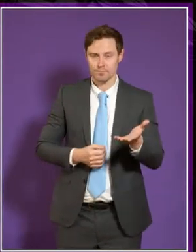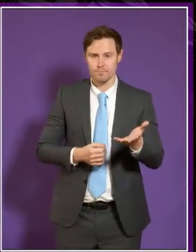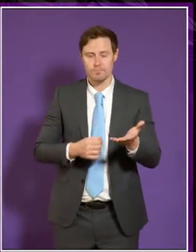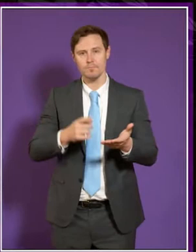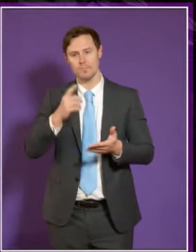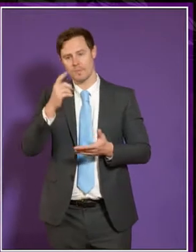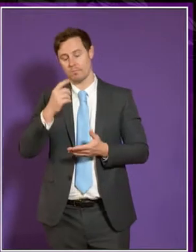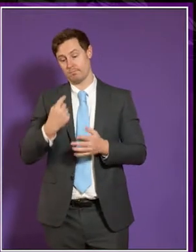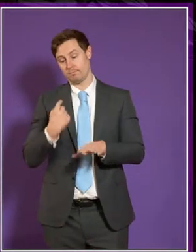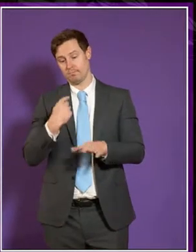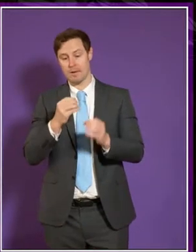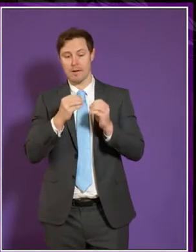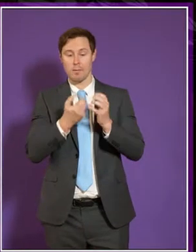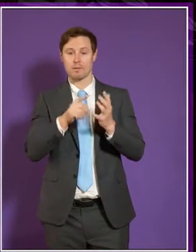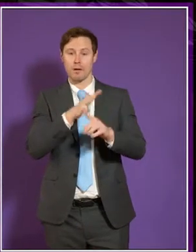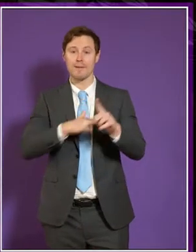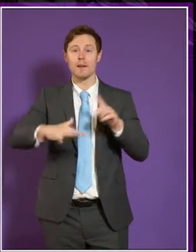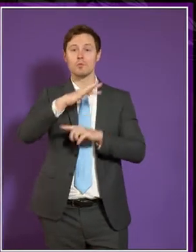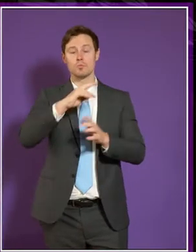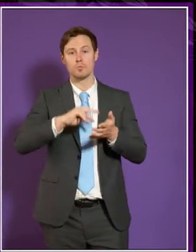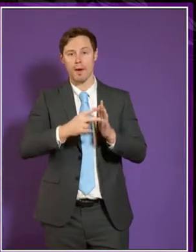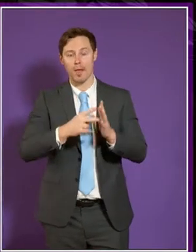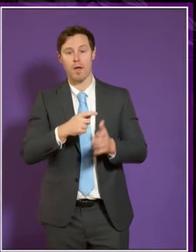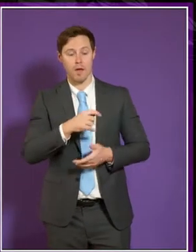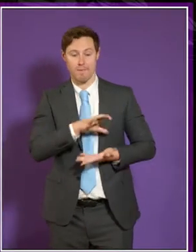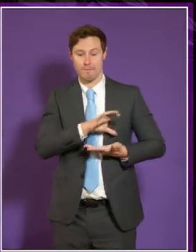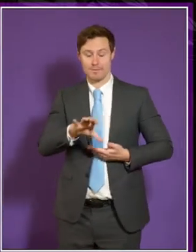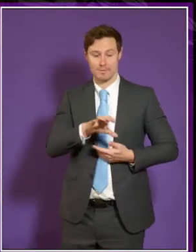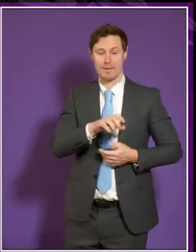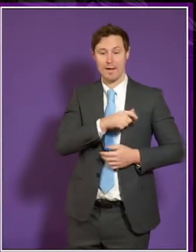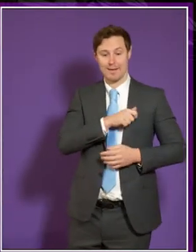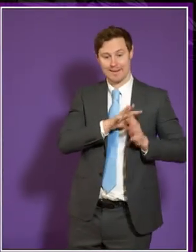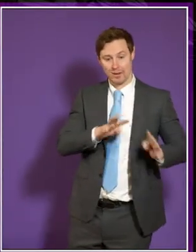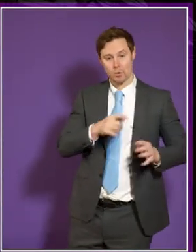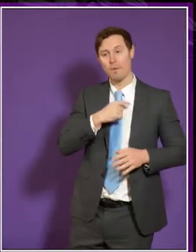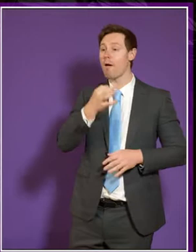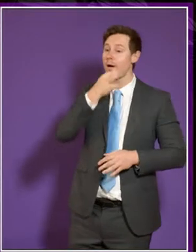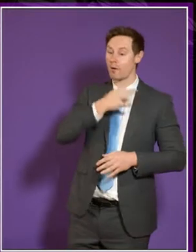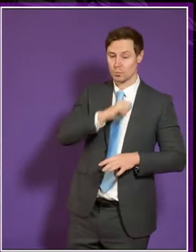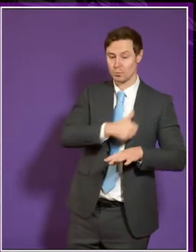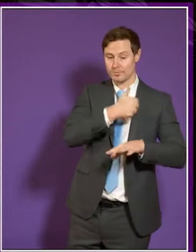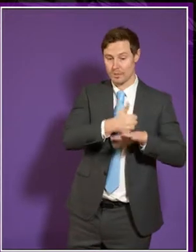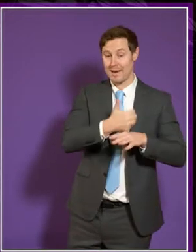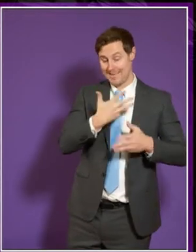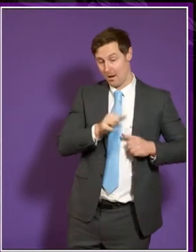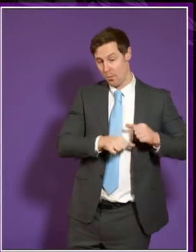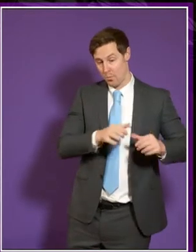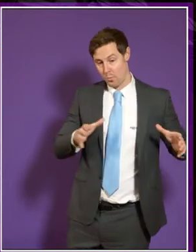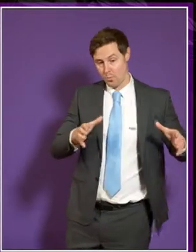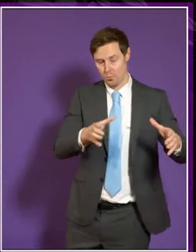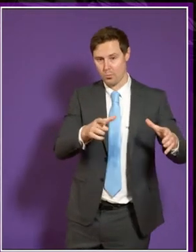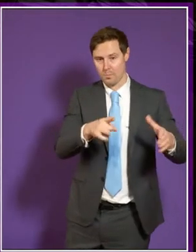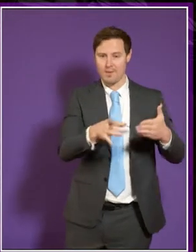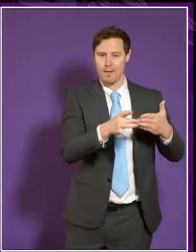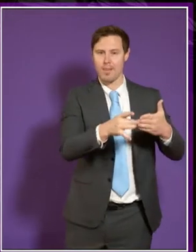BSL national plan and the funding council, we've been asked to set up a steering group, which we're in the process of doing, and it will be